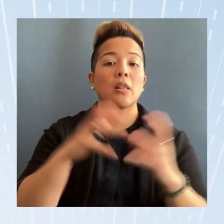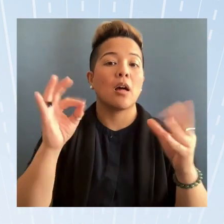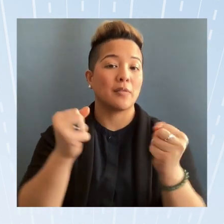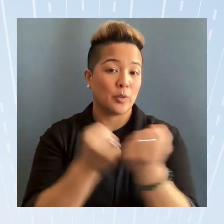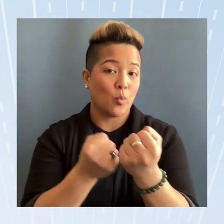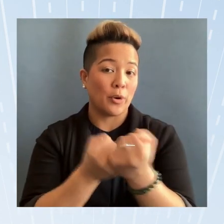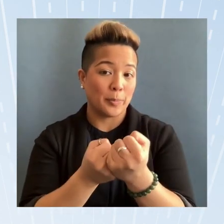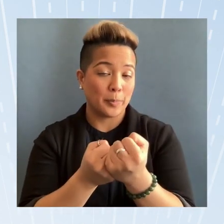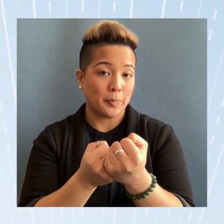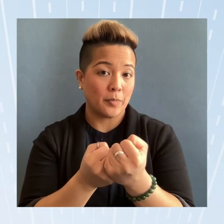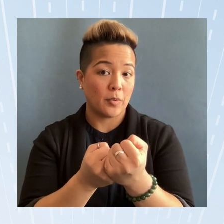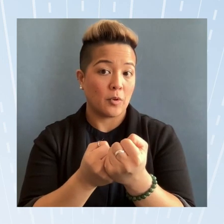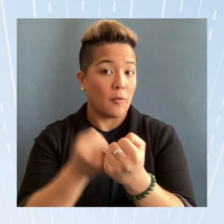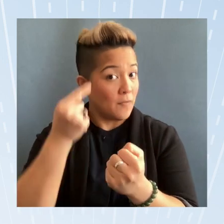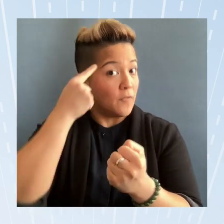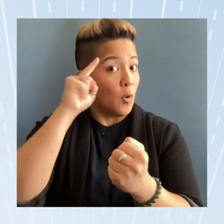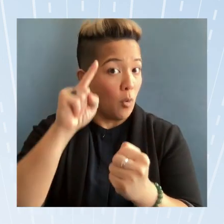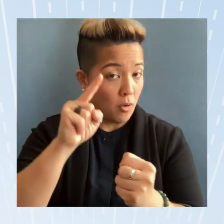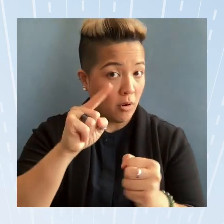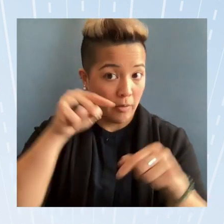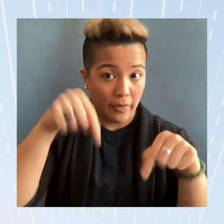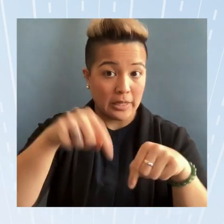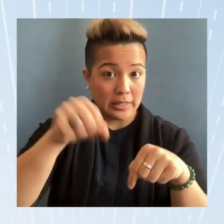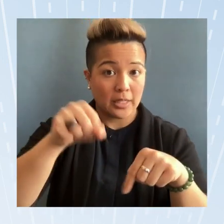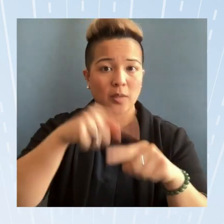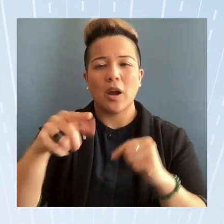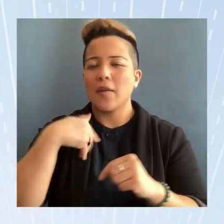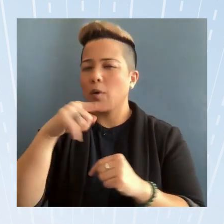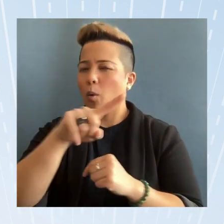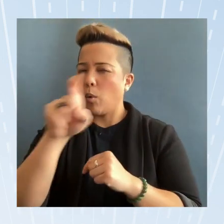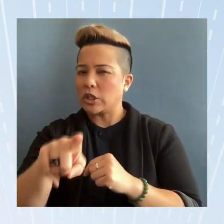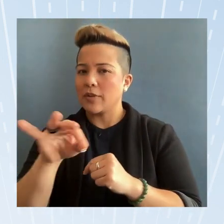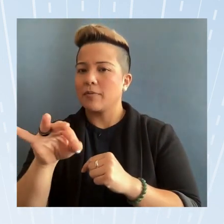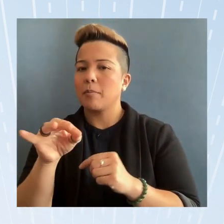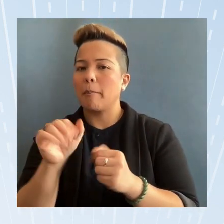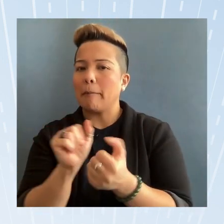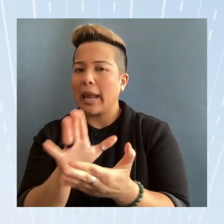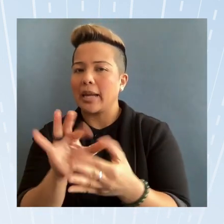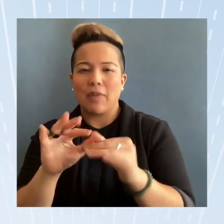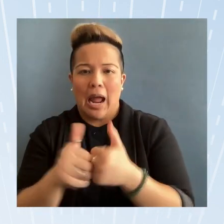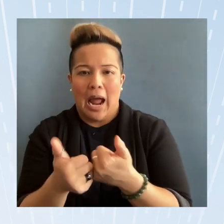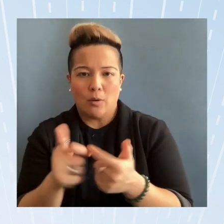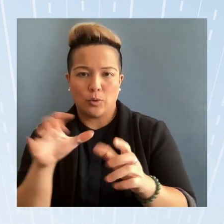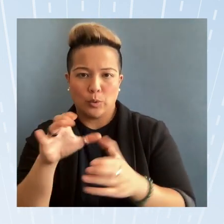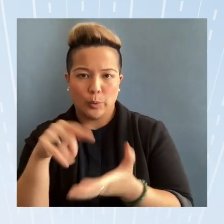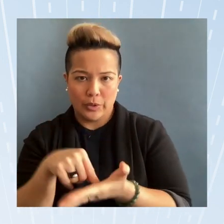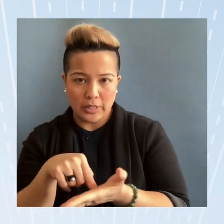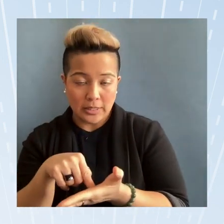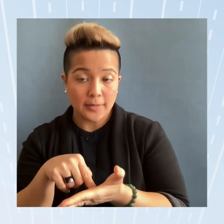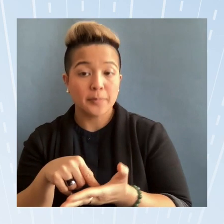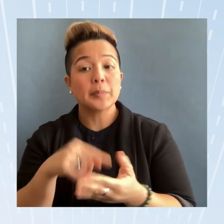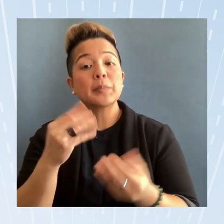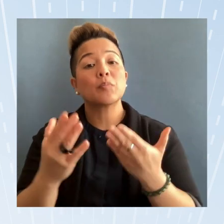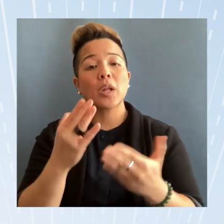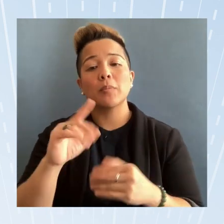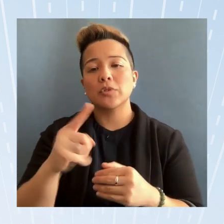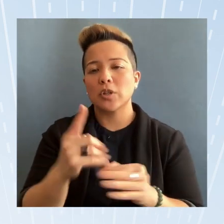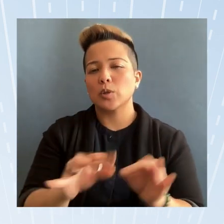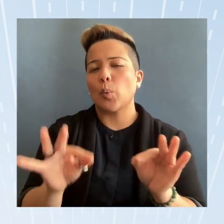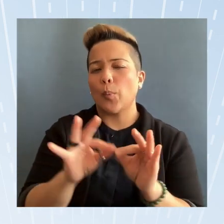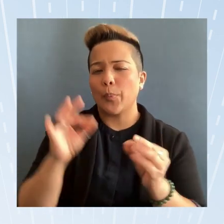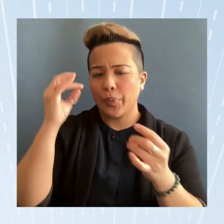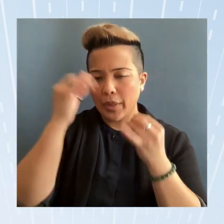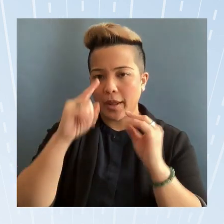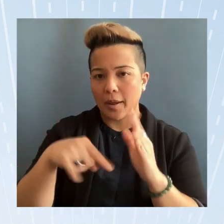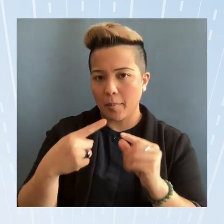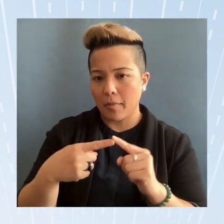for but a lot of questions on the mechanics of how to do it and and maybe maybe just worth thinking about if